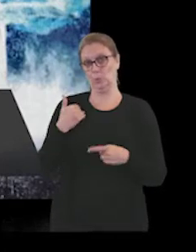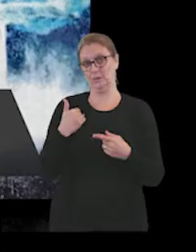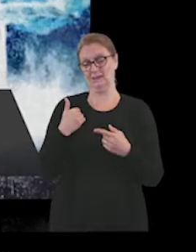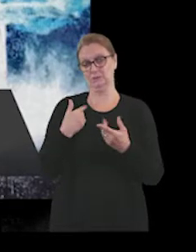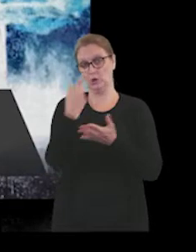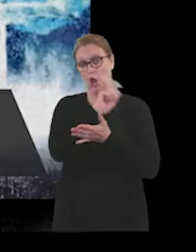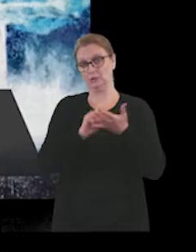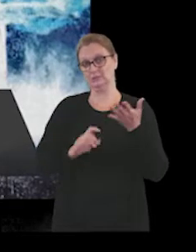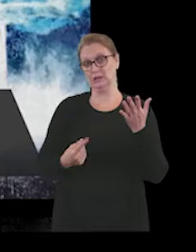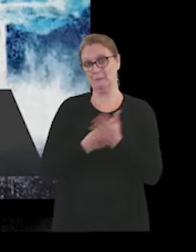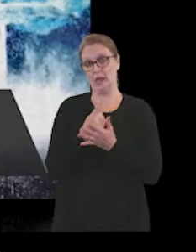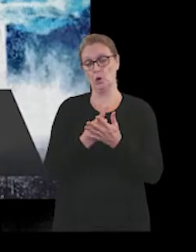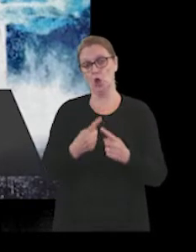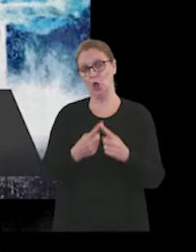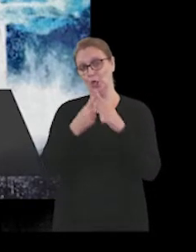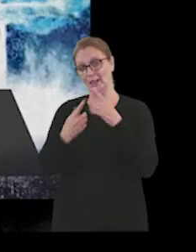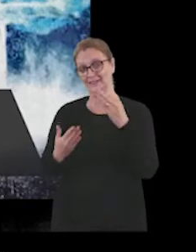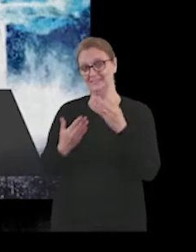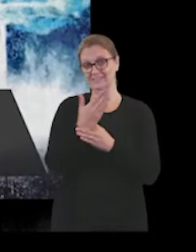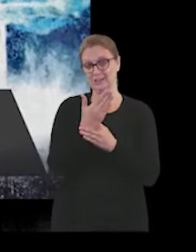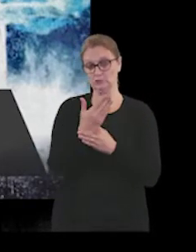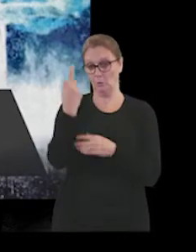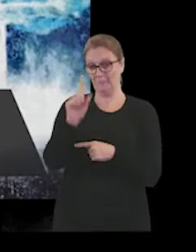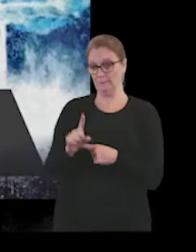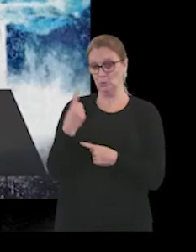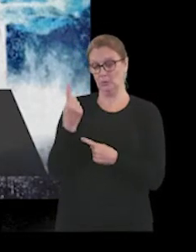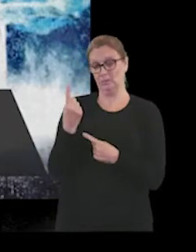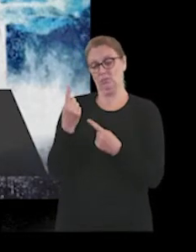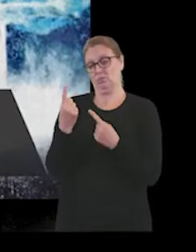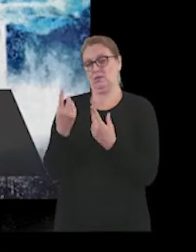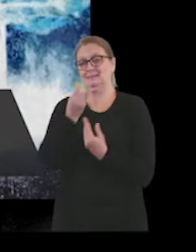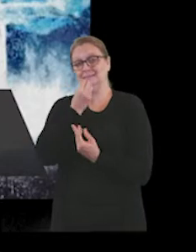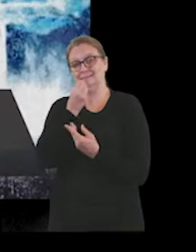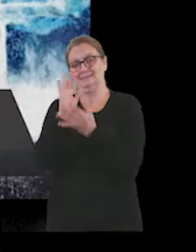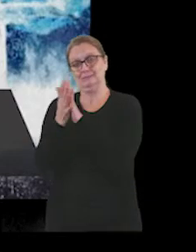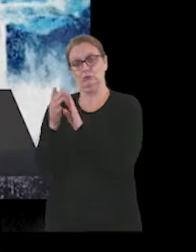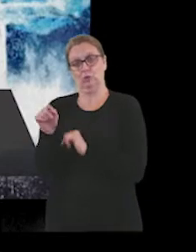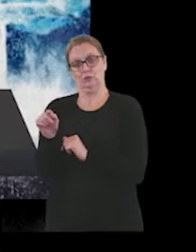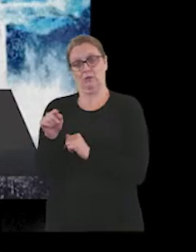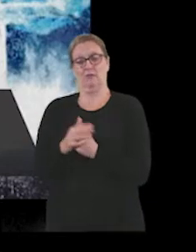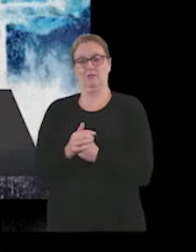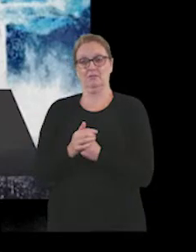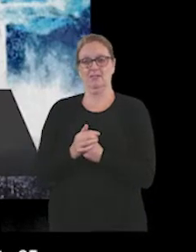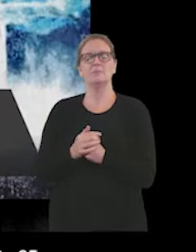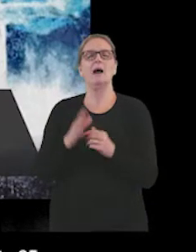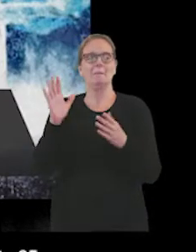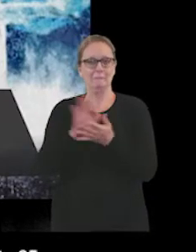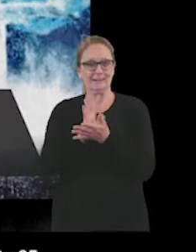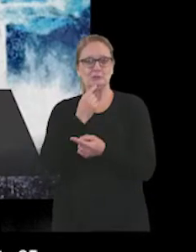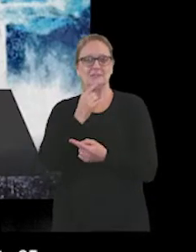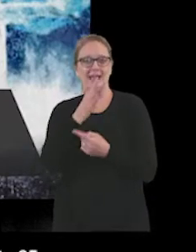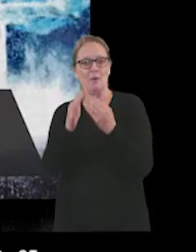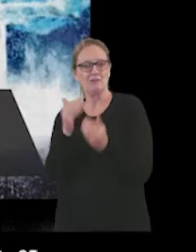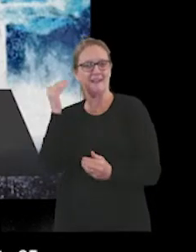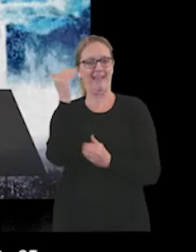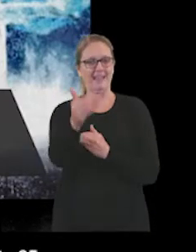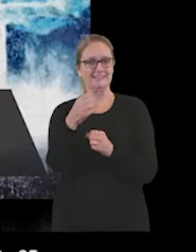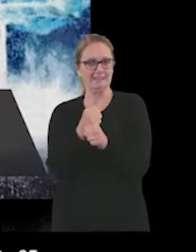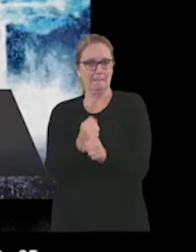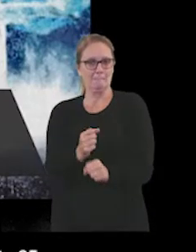of early intervention for people with eating disorders. And please say we're head of the game. So for